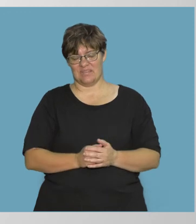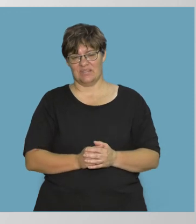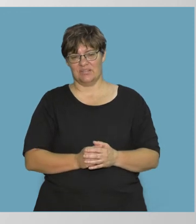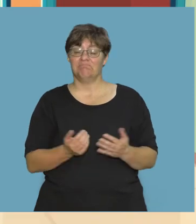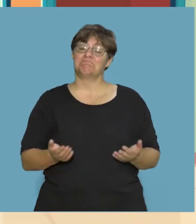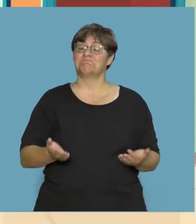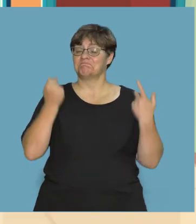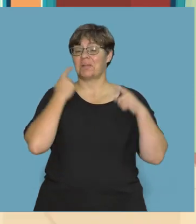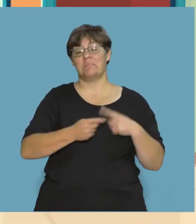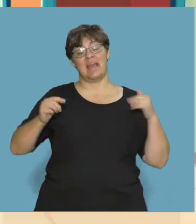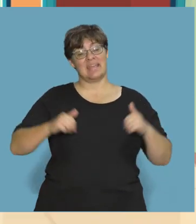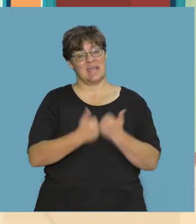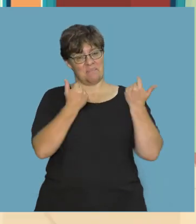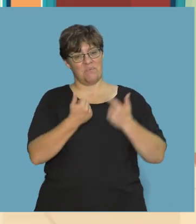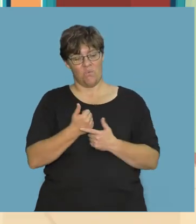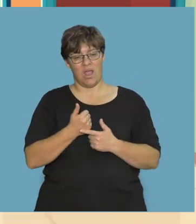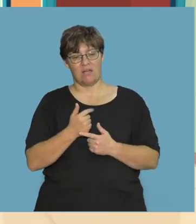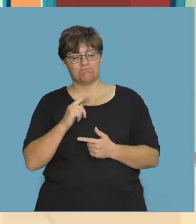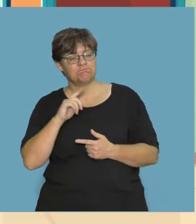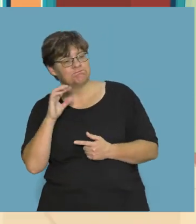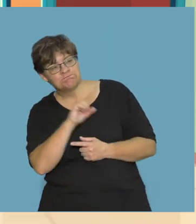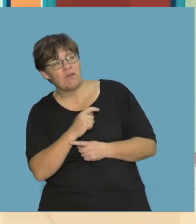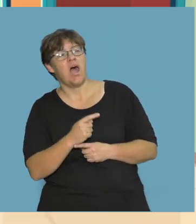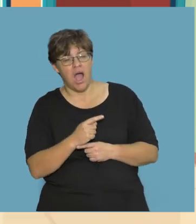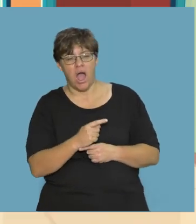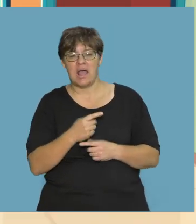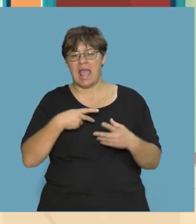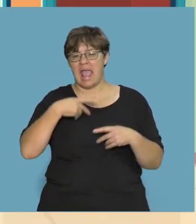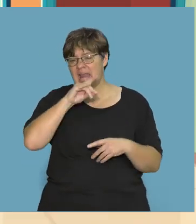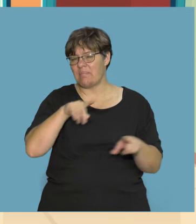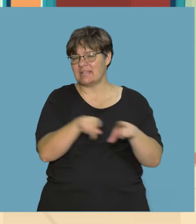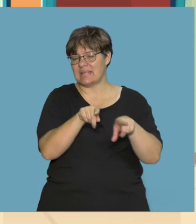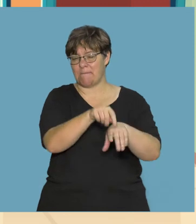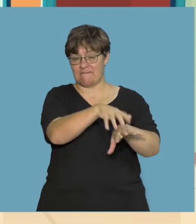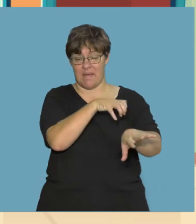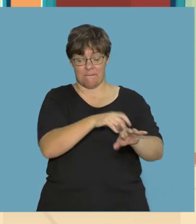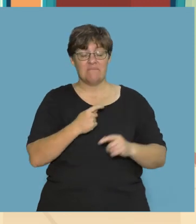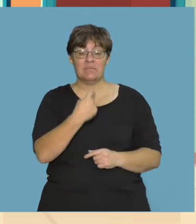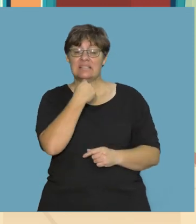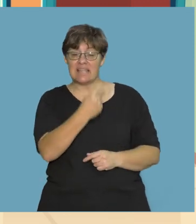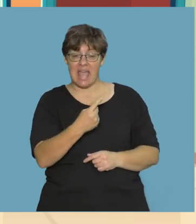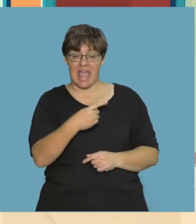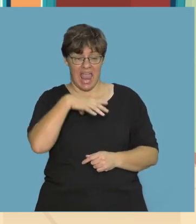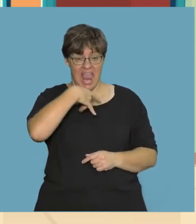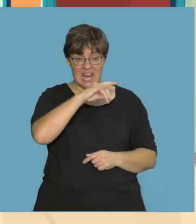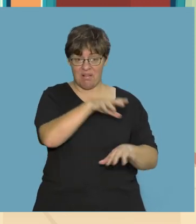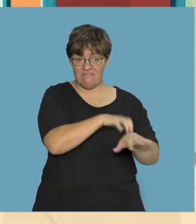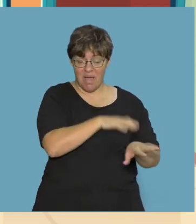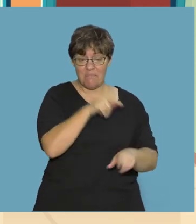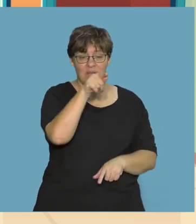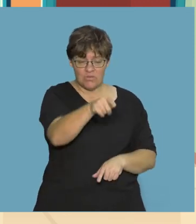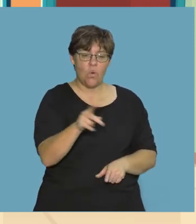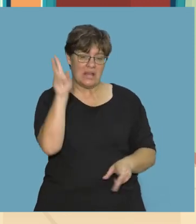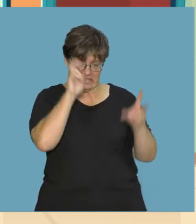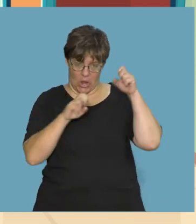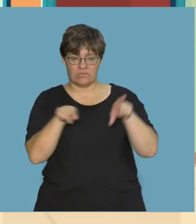Playtime! Let's play a game and pretend that we are animals on the farm. When I say the name of a farm animal,